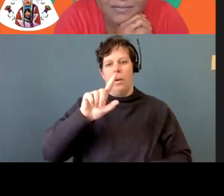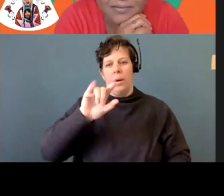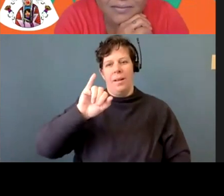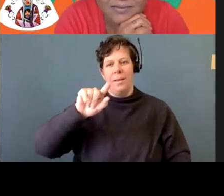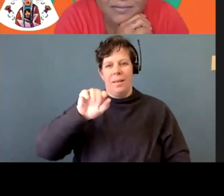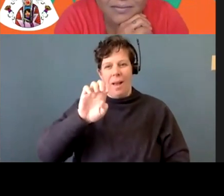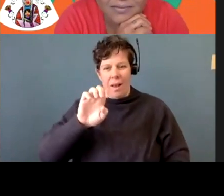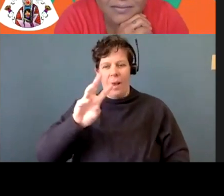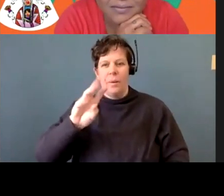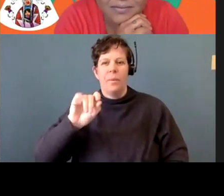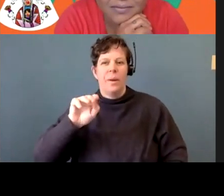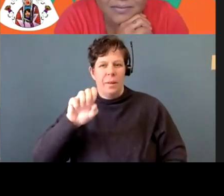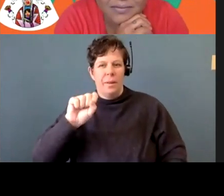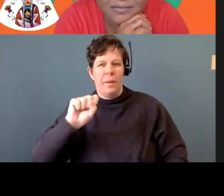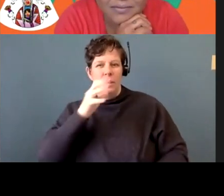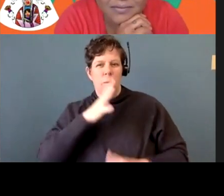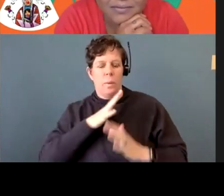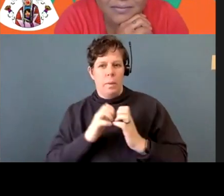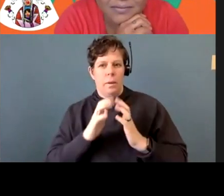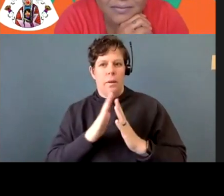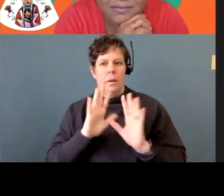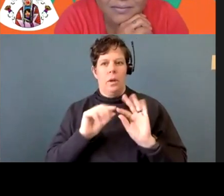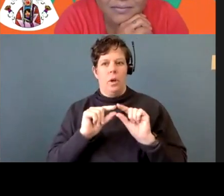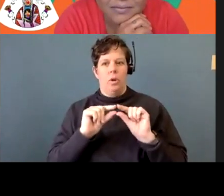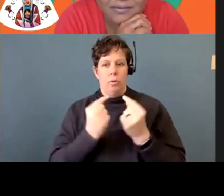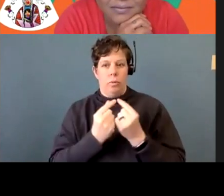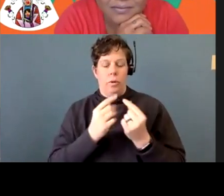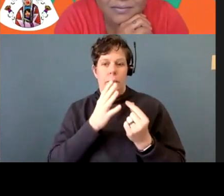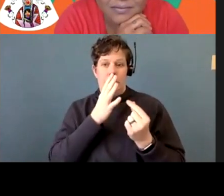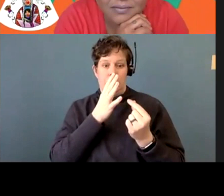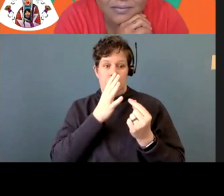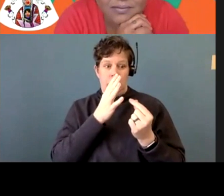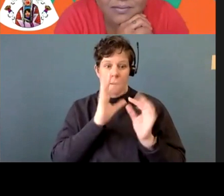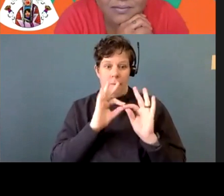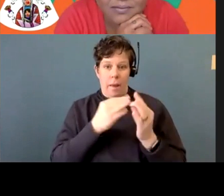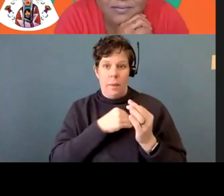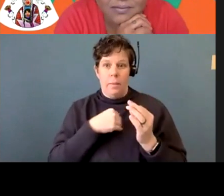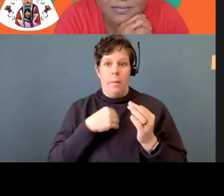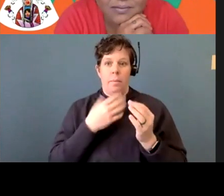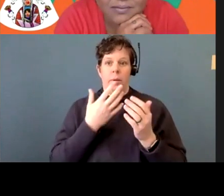of, um, family members of the missing and lettered indigenous women and girls. And what we